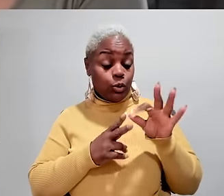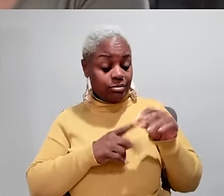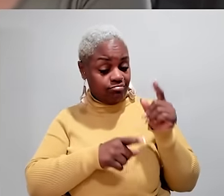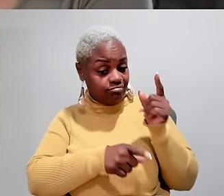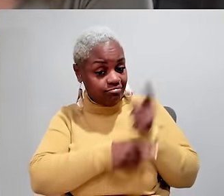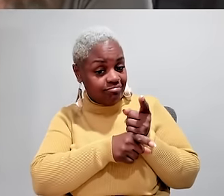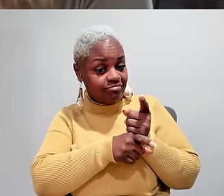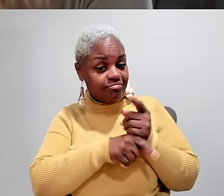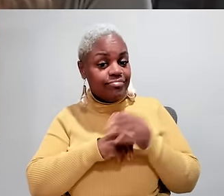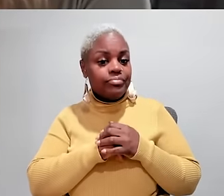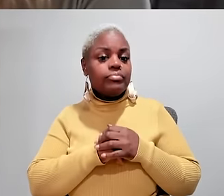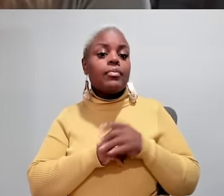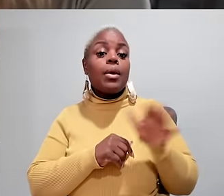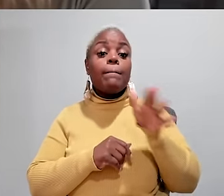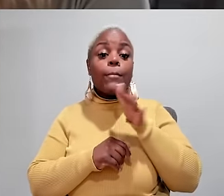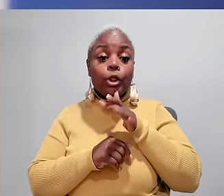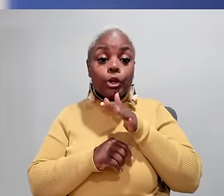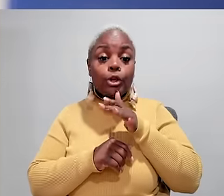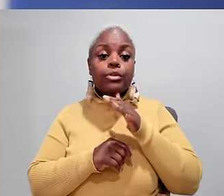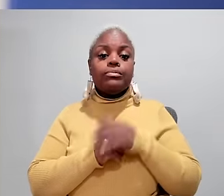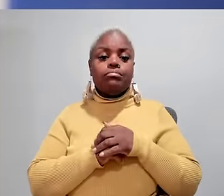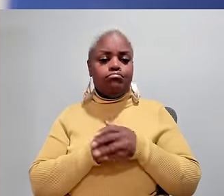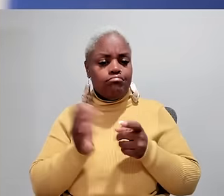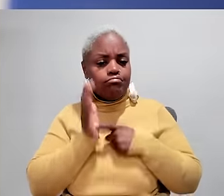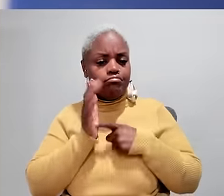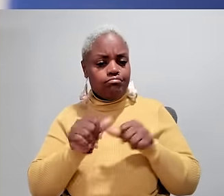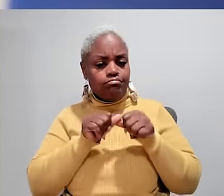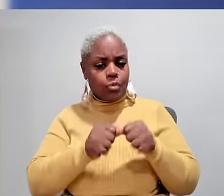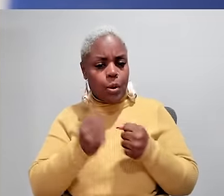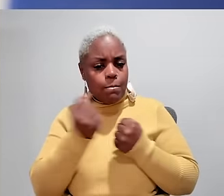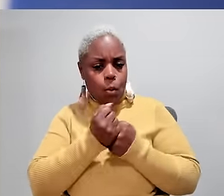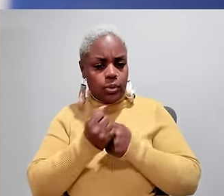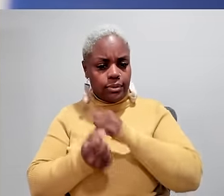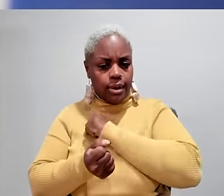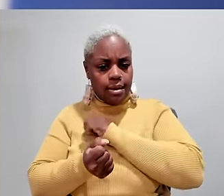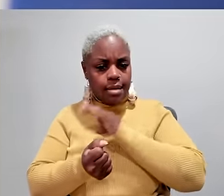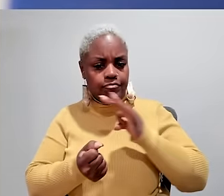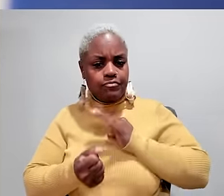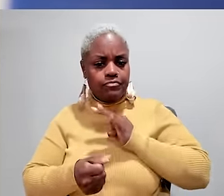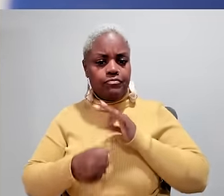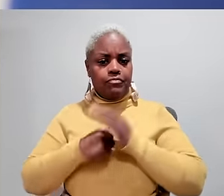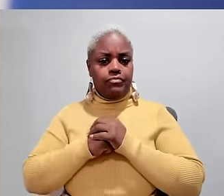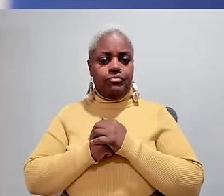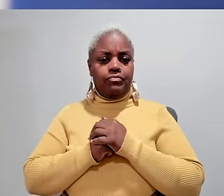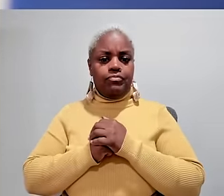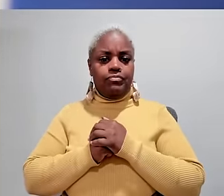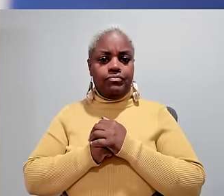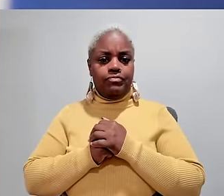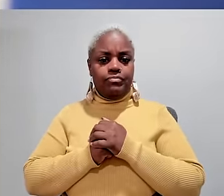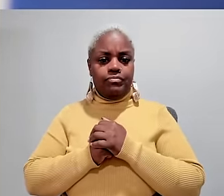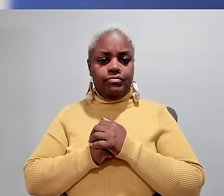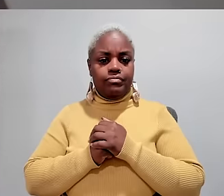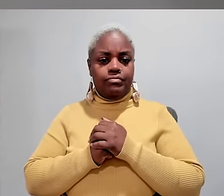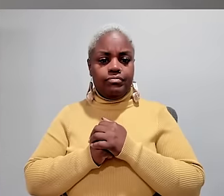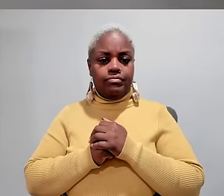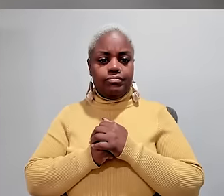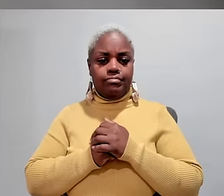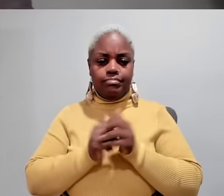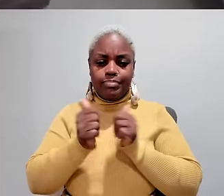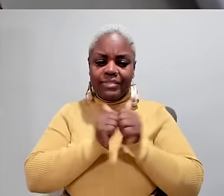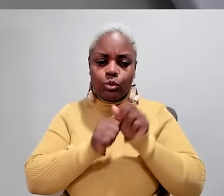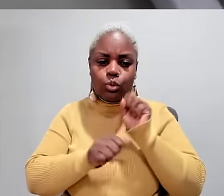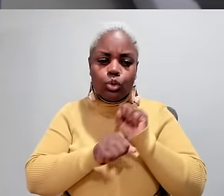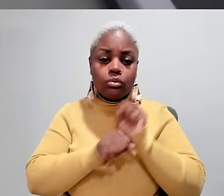It should be your choice, right? JARED Laura's mother, Dawn Kovakovich, says her daughter requires constant support